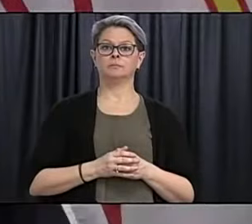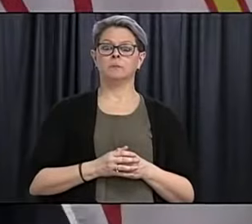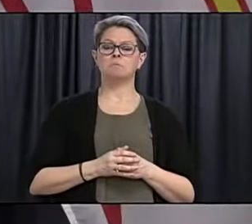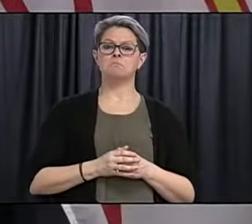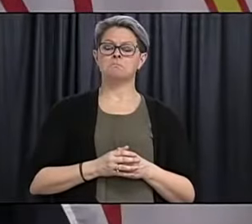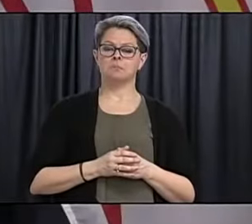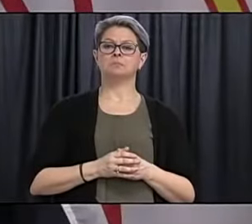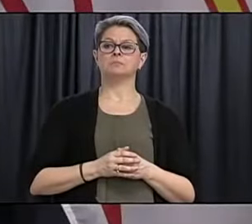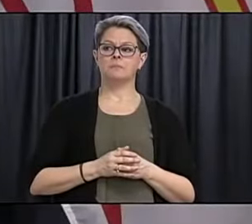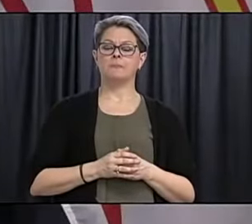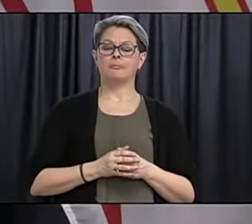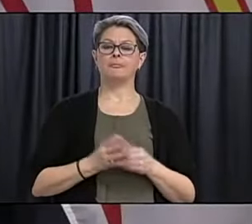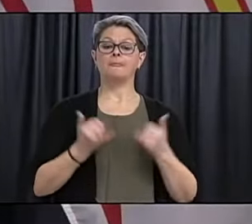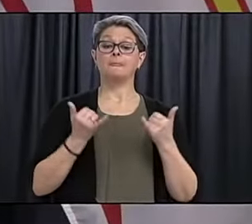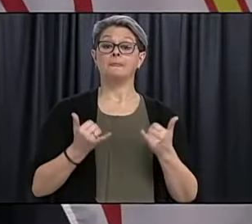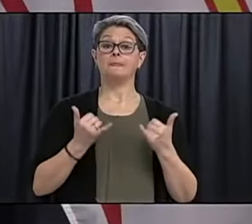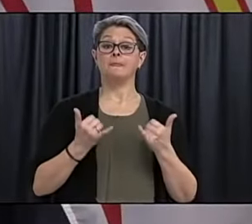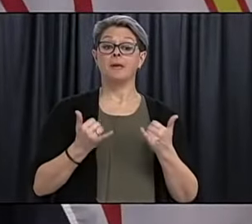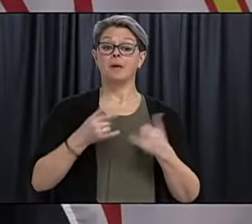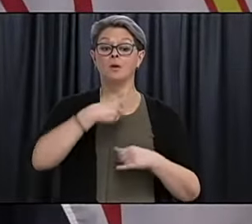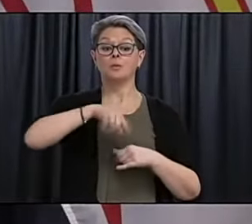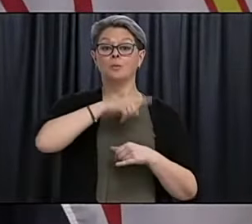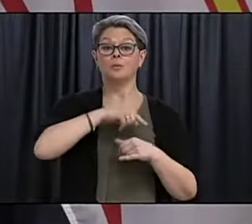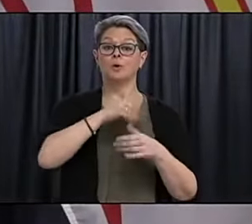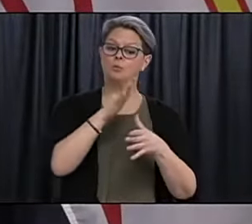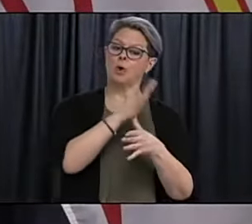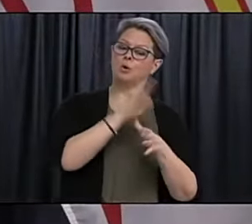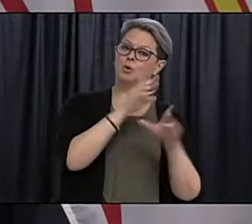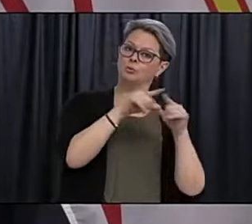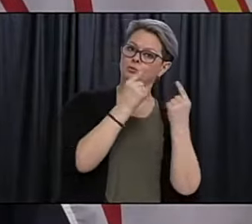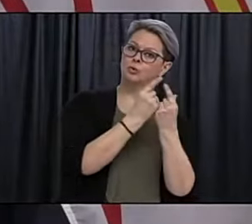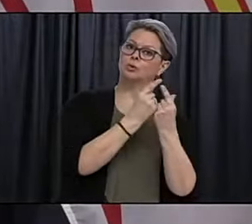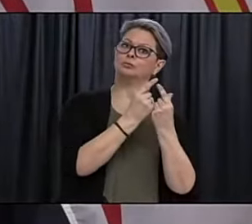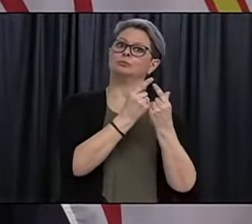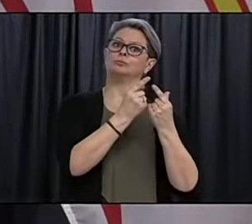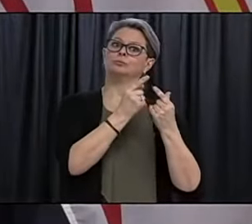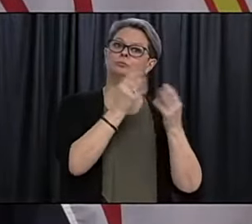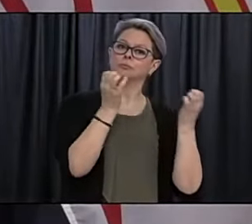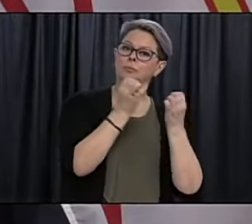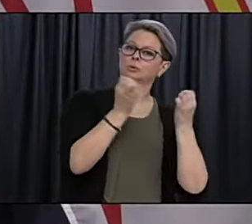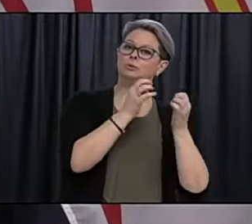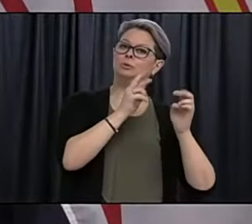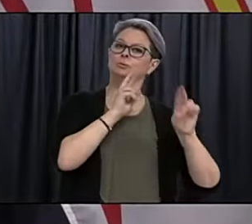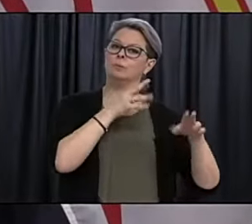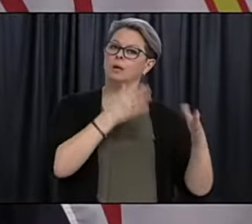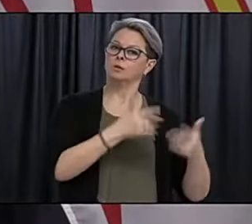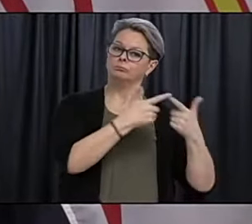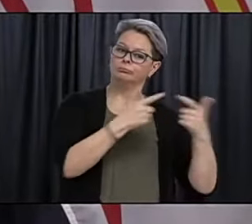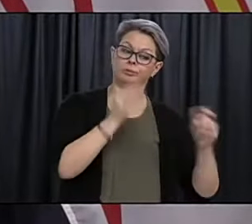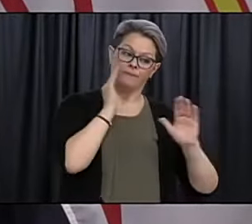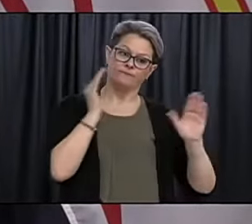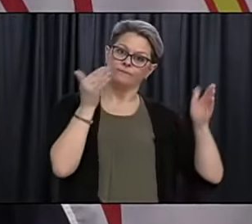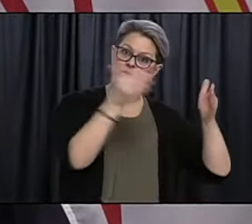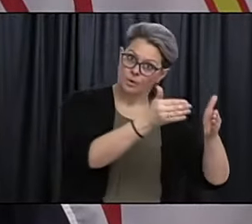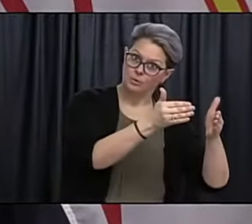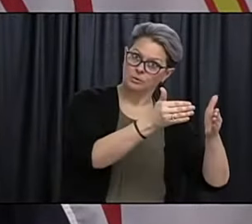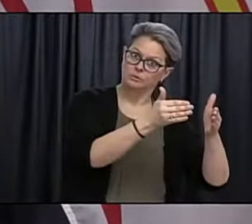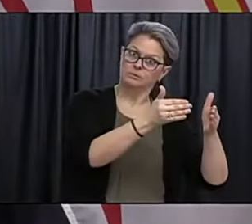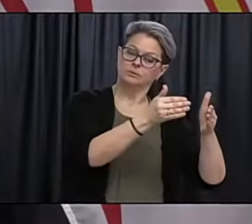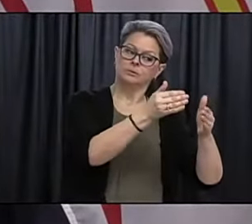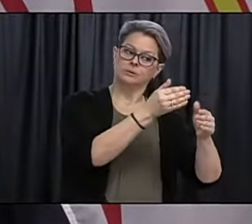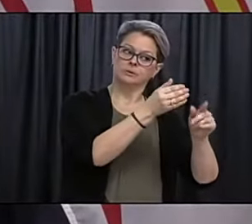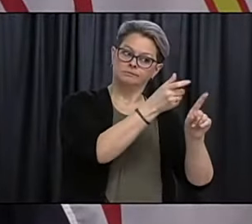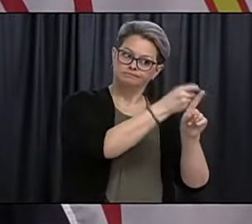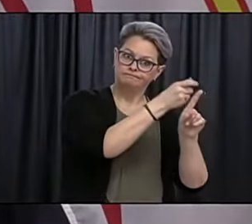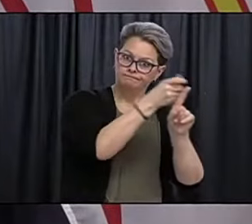Um, so right now we're working through our priority groups and, and the priority group we've recognized that we had to focus on at this point is, uh, though,